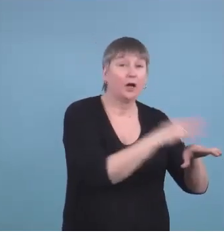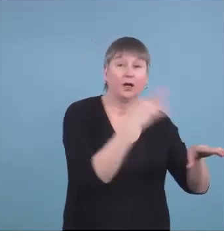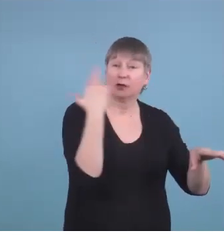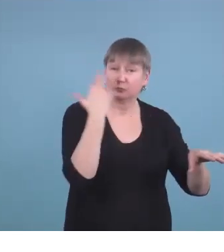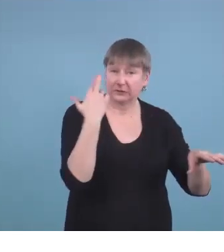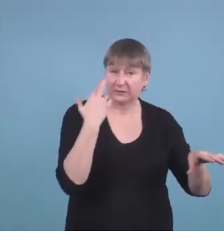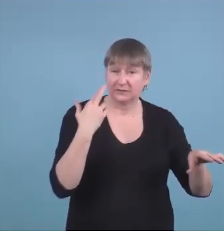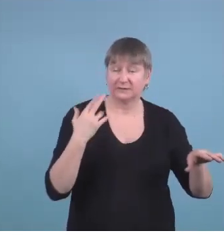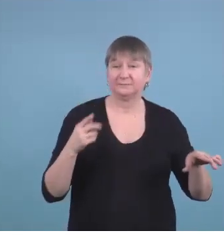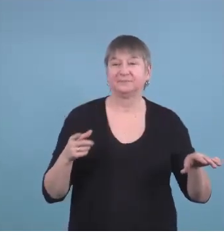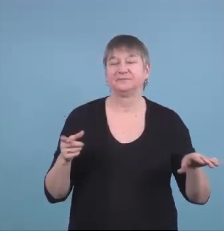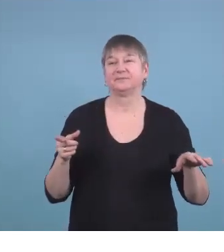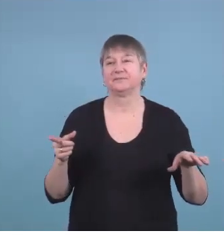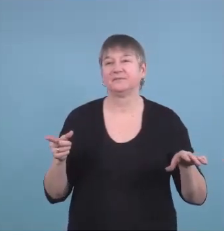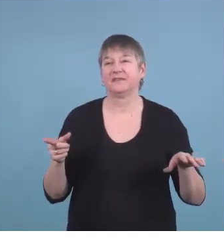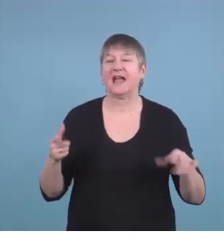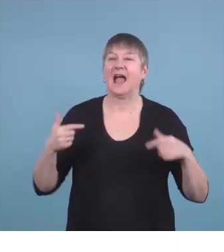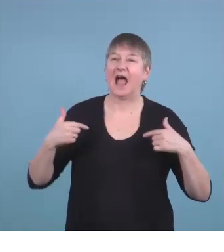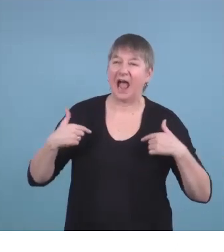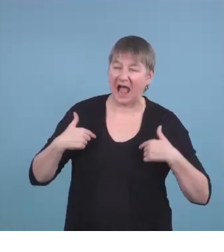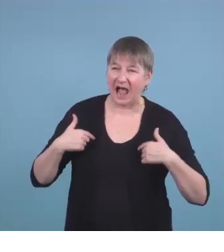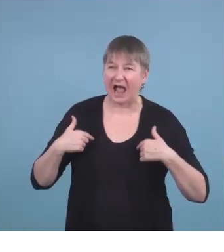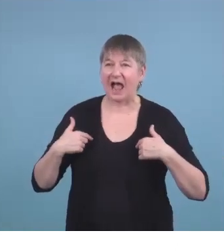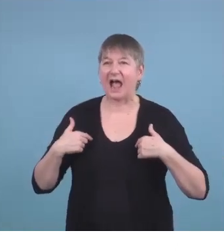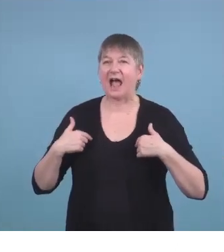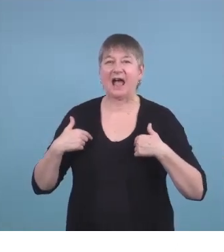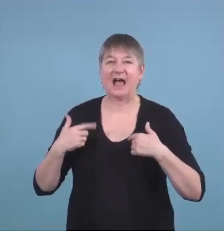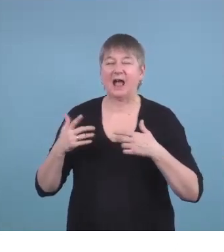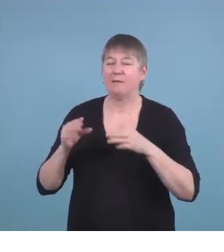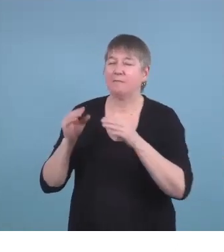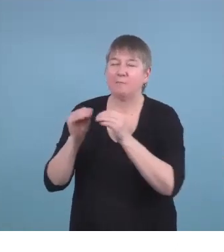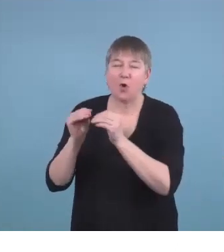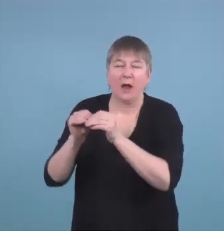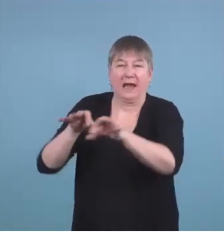I make all of the language pieces explicit